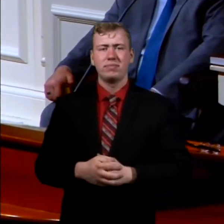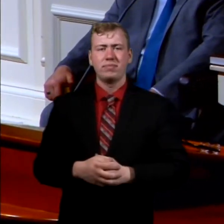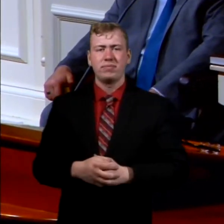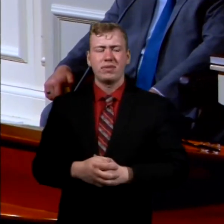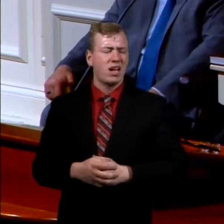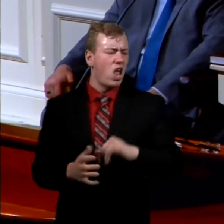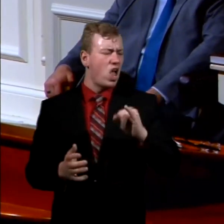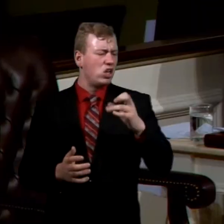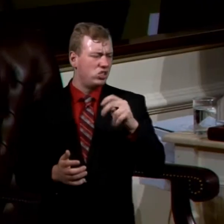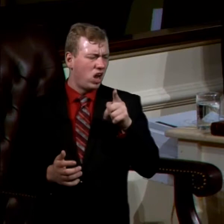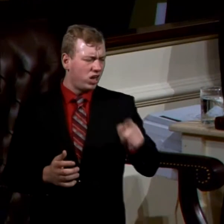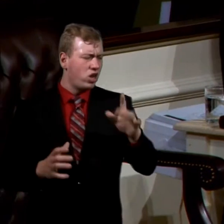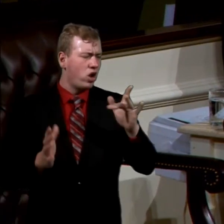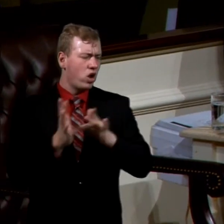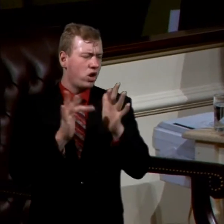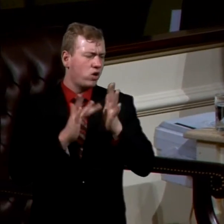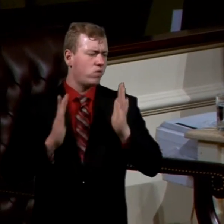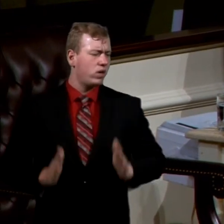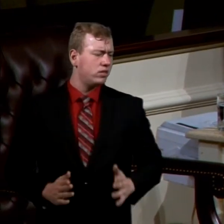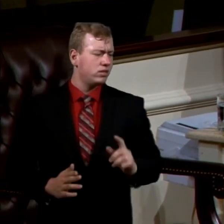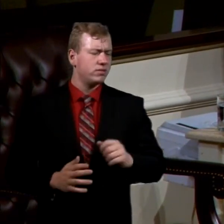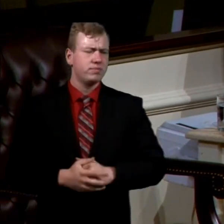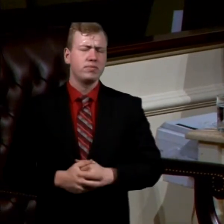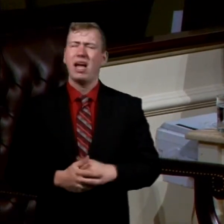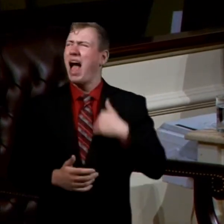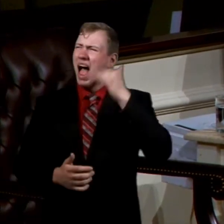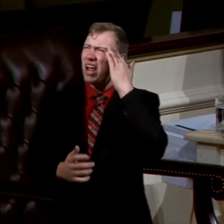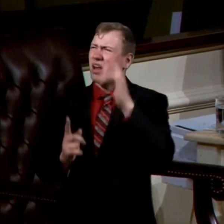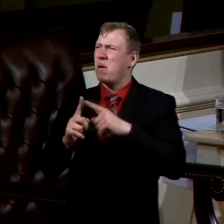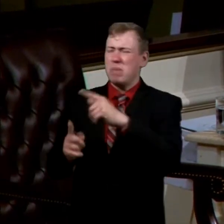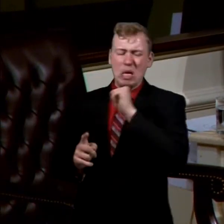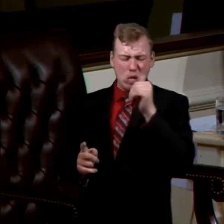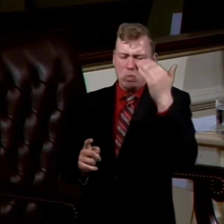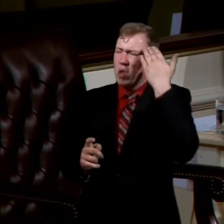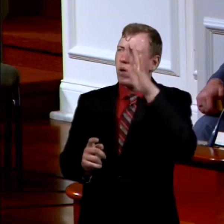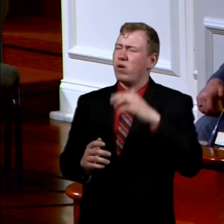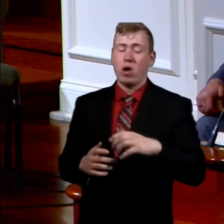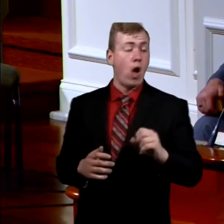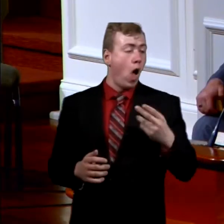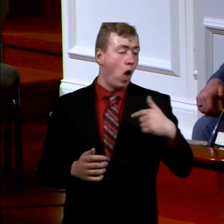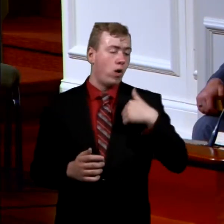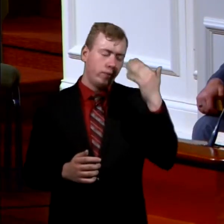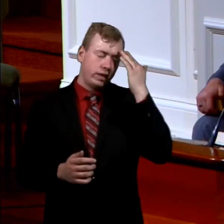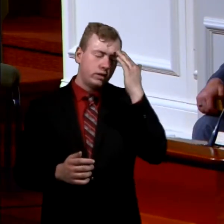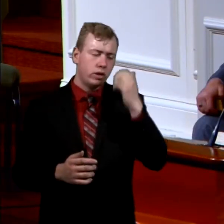He said, John, you're a Christian. I know, Dad, but you just don't know. He goes, well, I know.